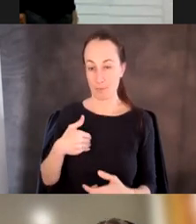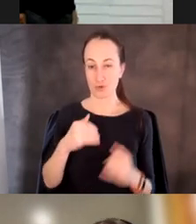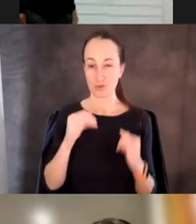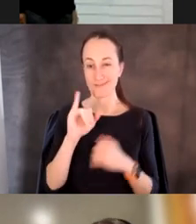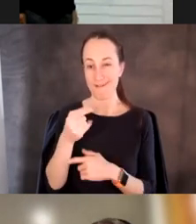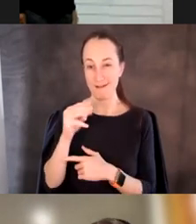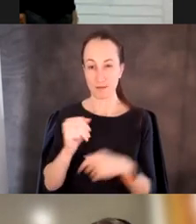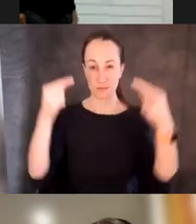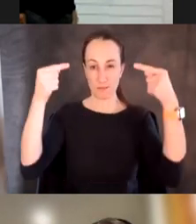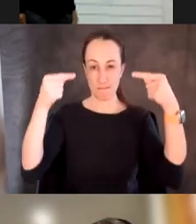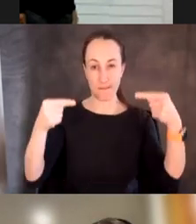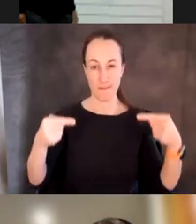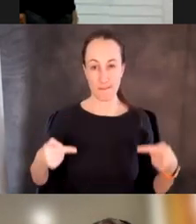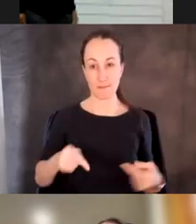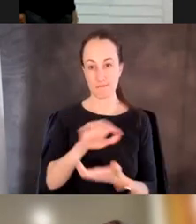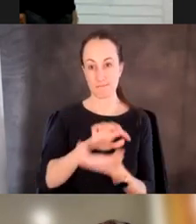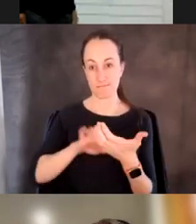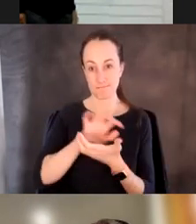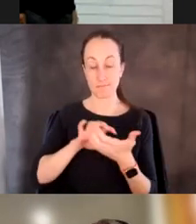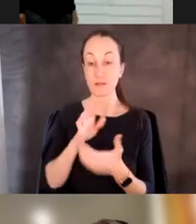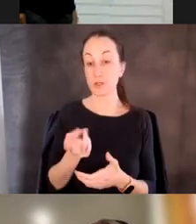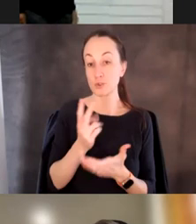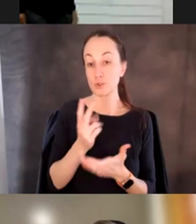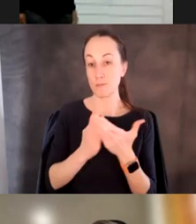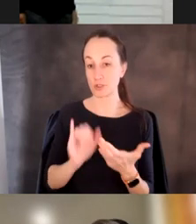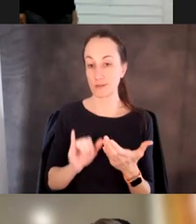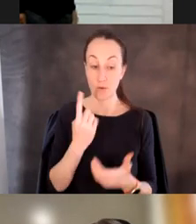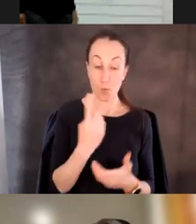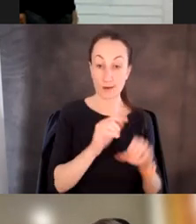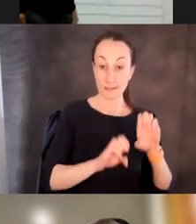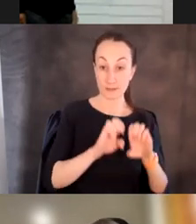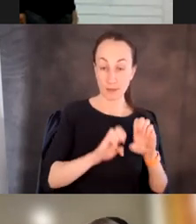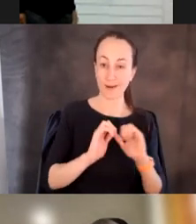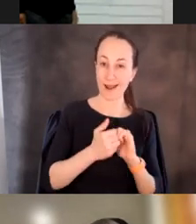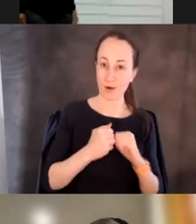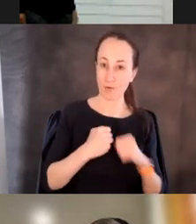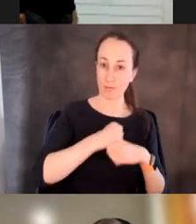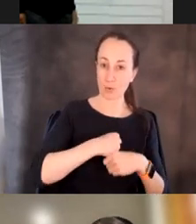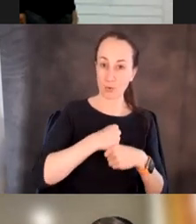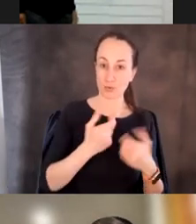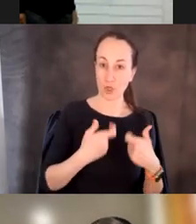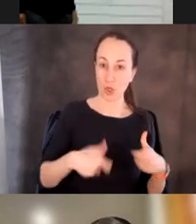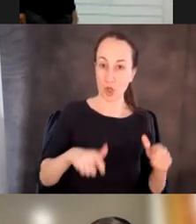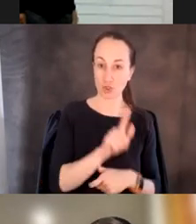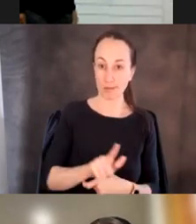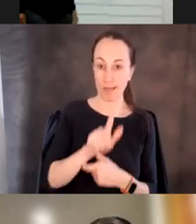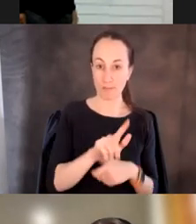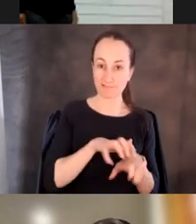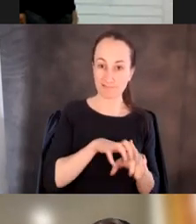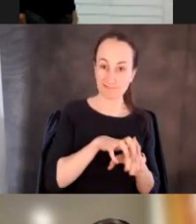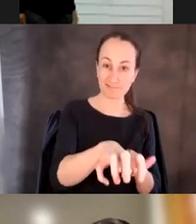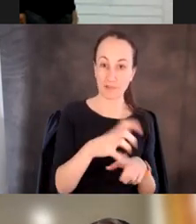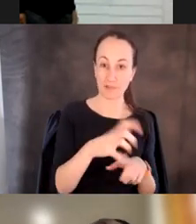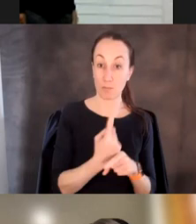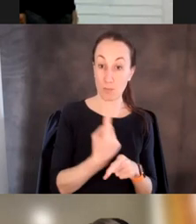uh, sort of two, two parts to this. One is the, uh, experimental part of how do you produce large libraries that are appropriate.